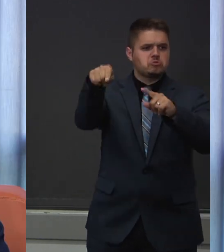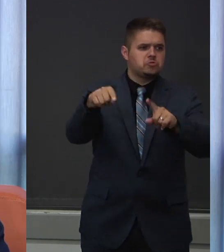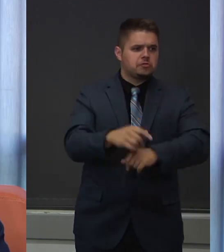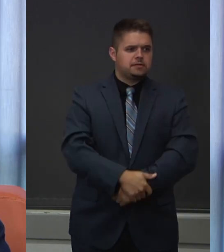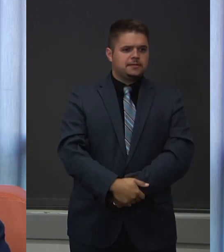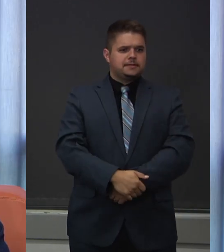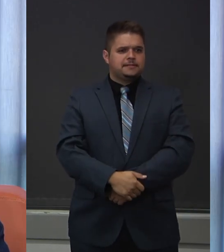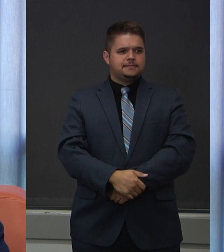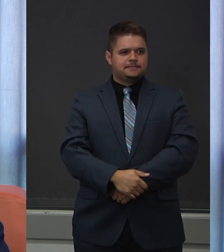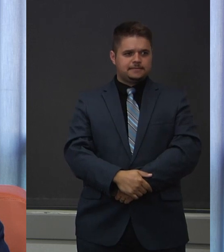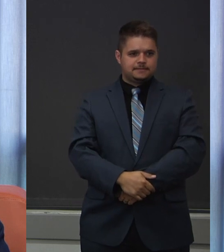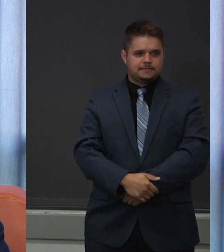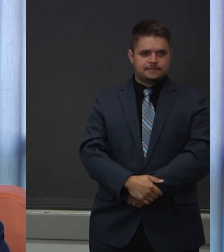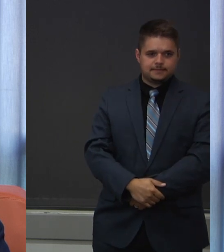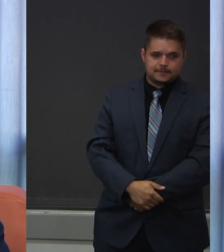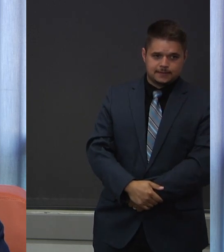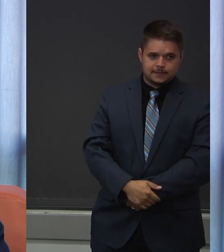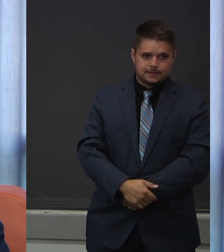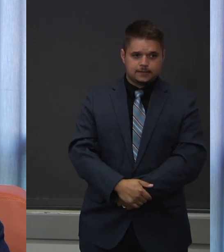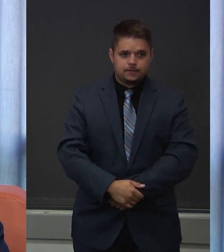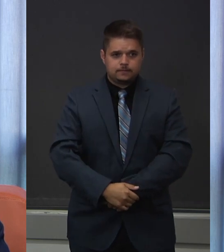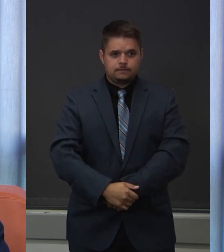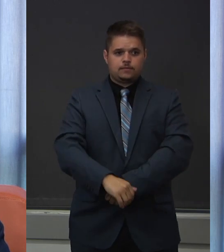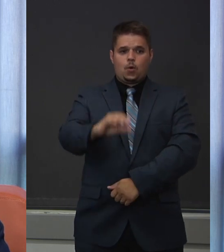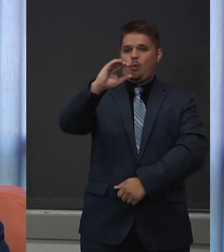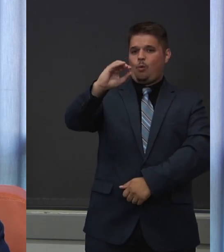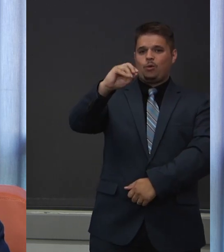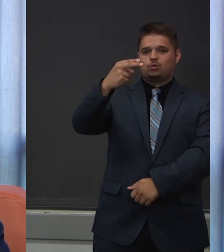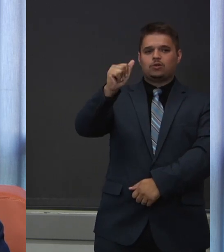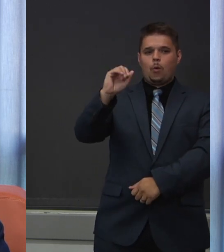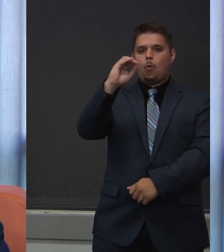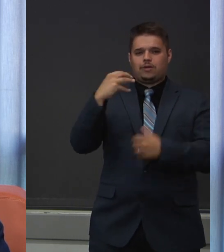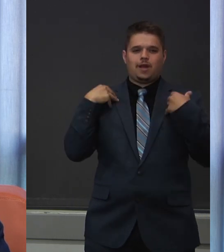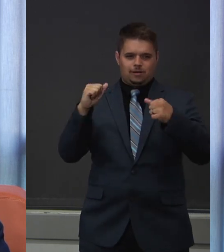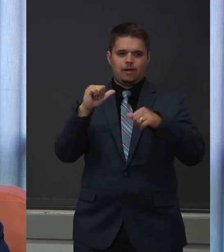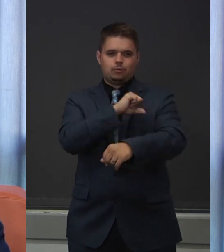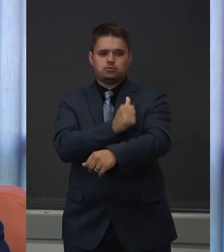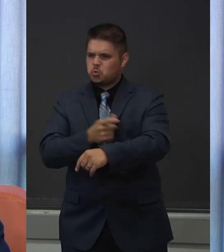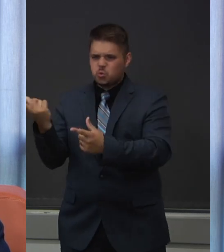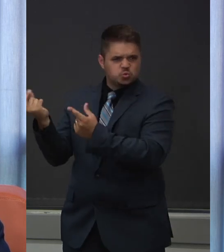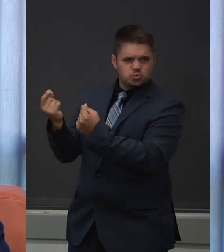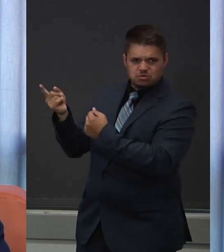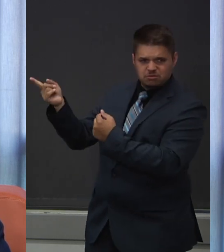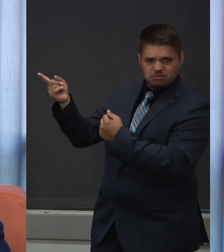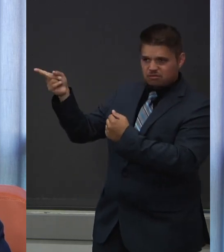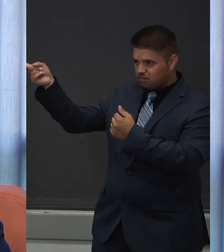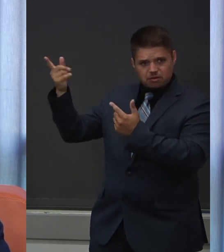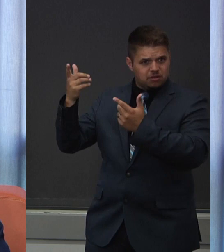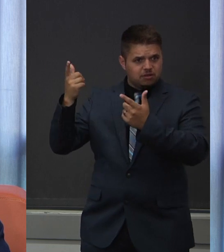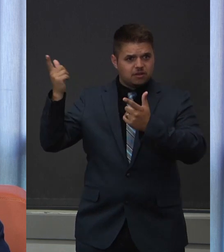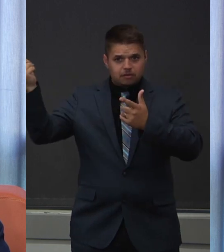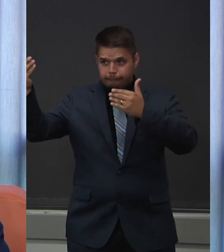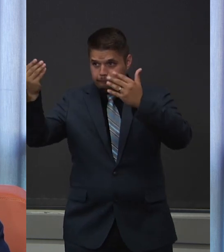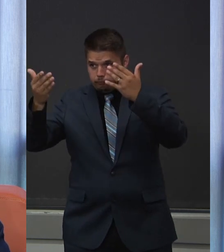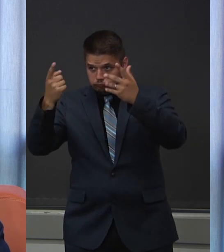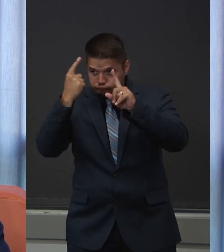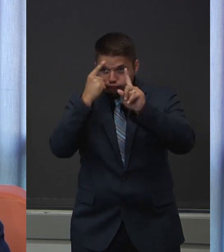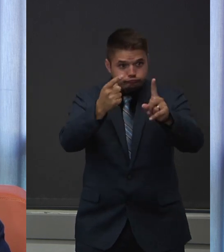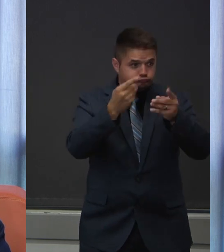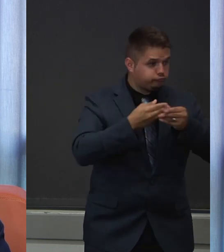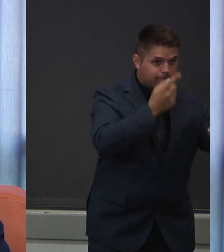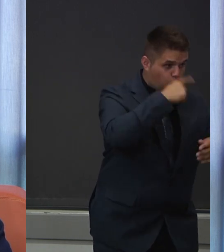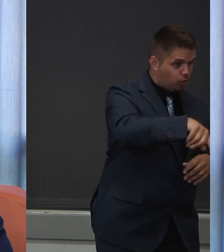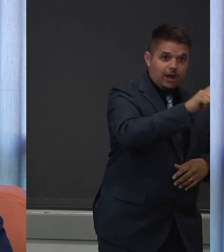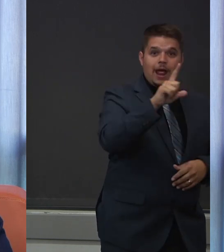Claire asks, what is OHA doing to ensure Latinx get tested since they are disproportionately affected by COVID